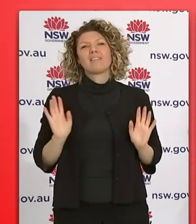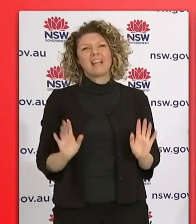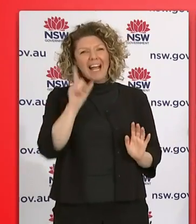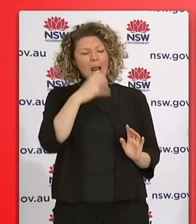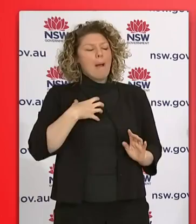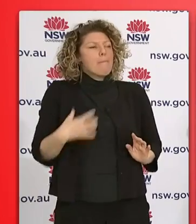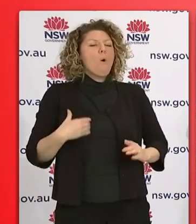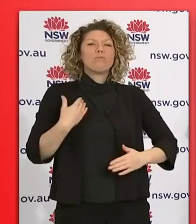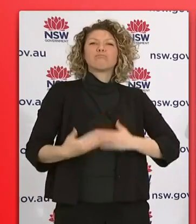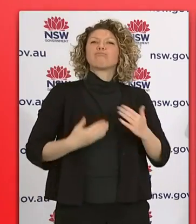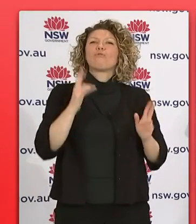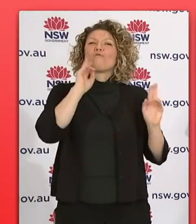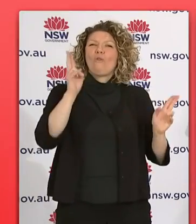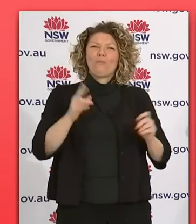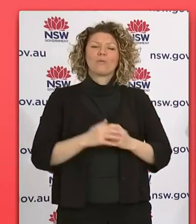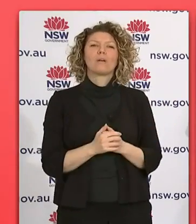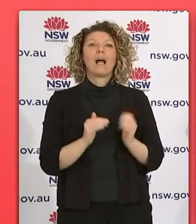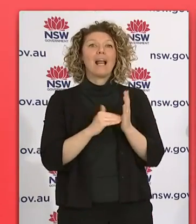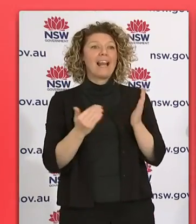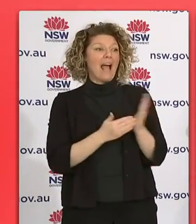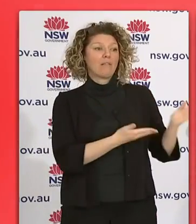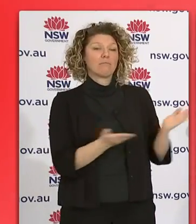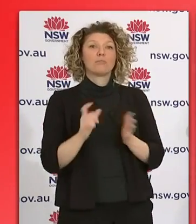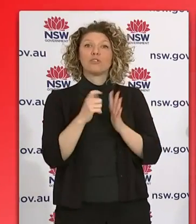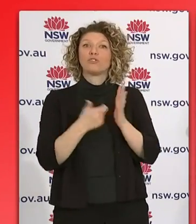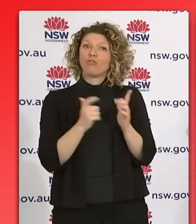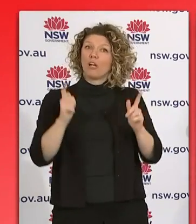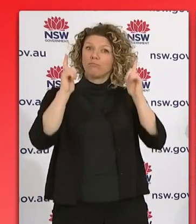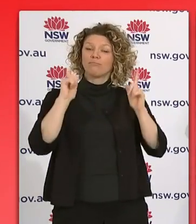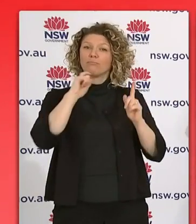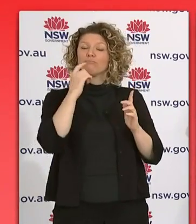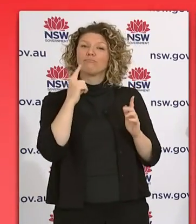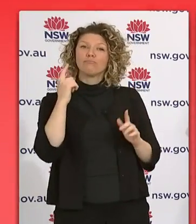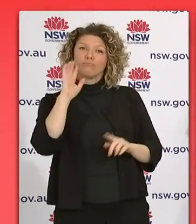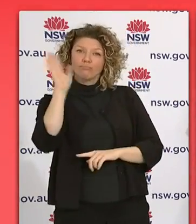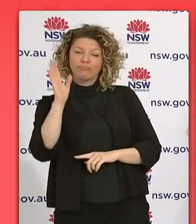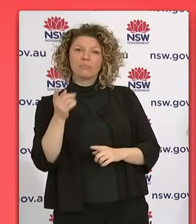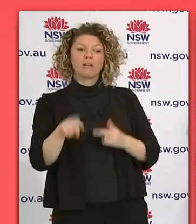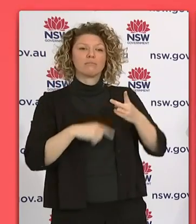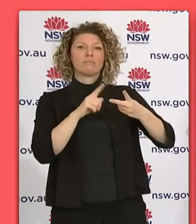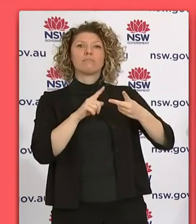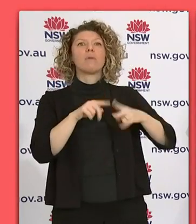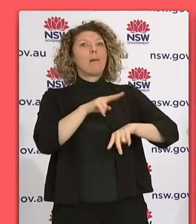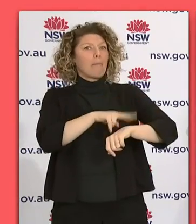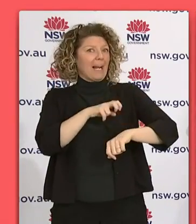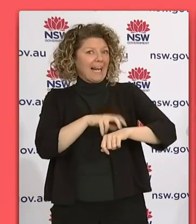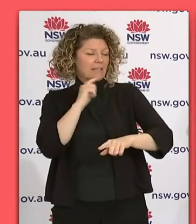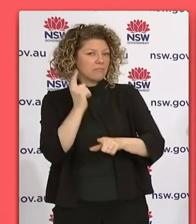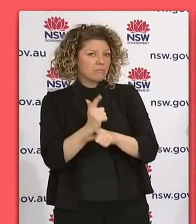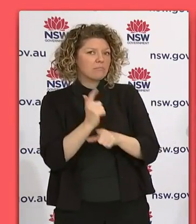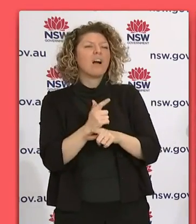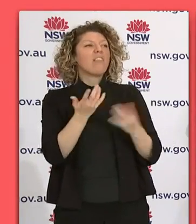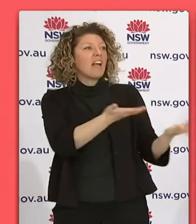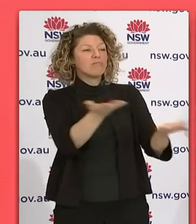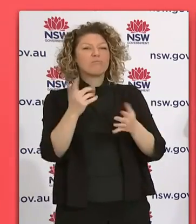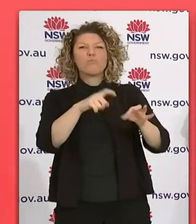So I'll now ask Dr Marianne Gale to give the health update. Deputy Commissioner Willing, we'll talk about some police operations, and then we'll take some